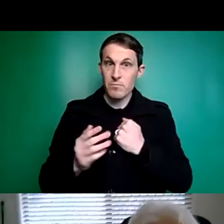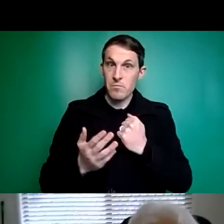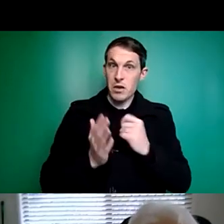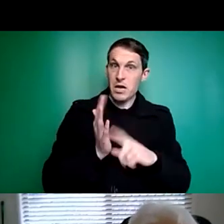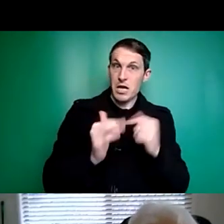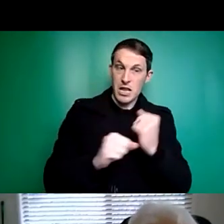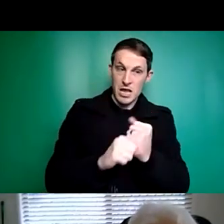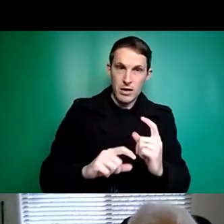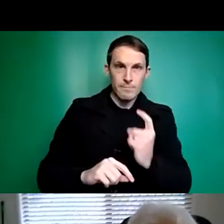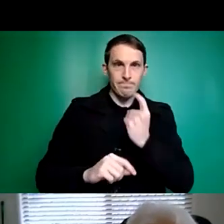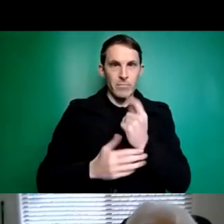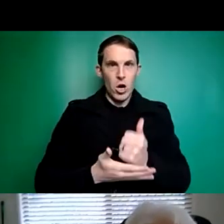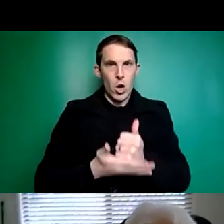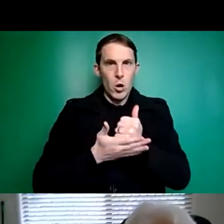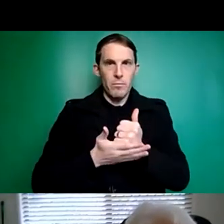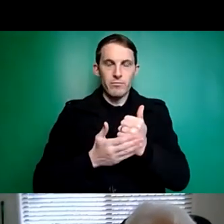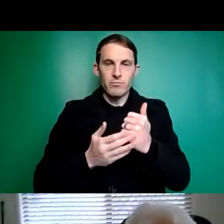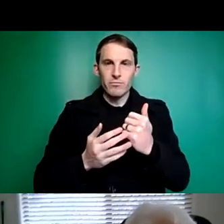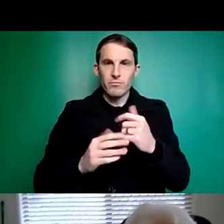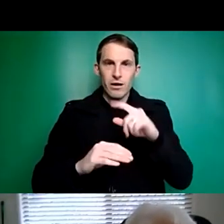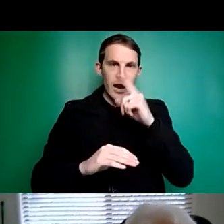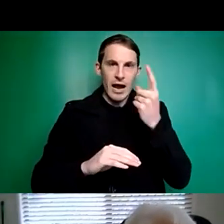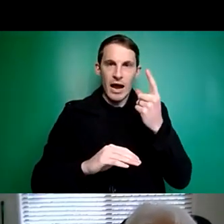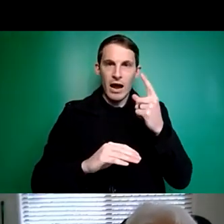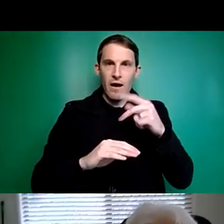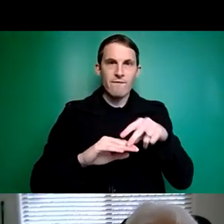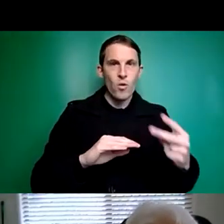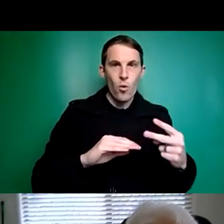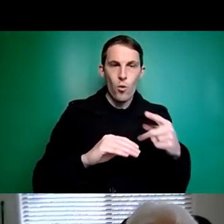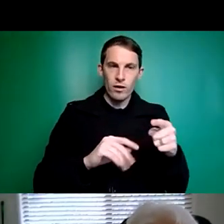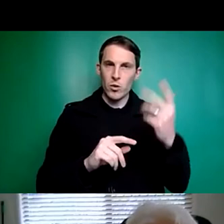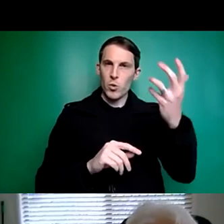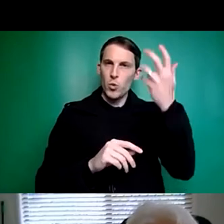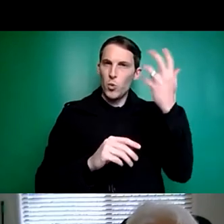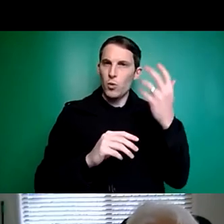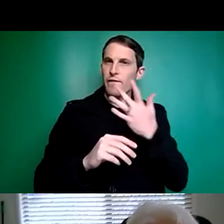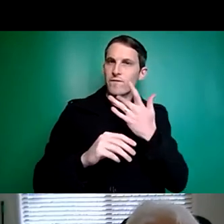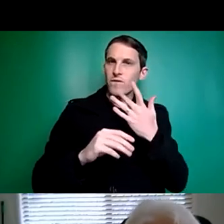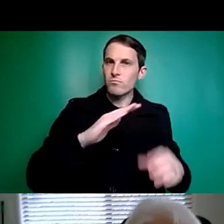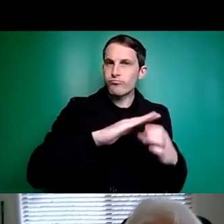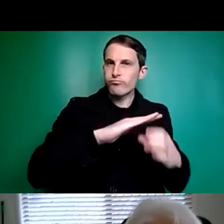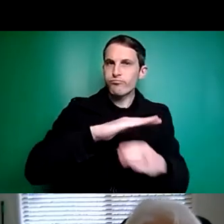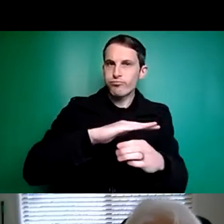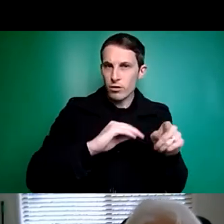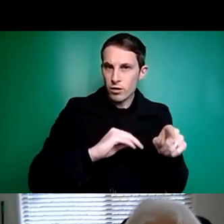the knees that are funded under the public system don't offer that level of confidence or safety, lead to falls which